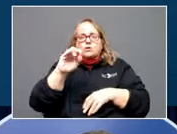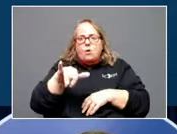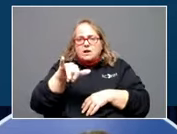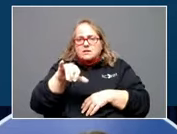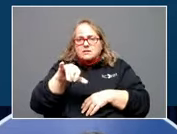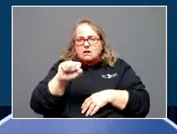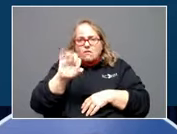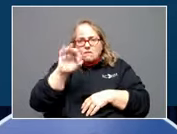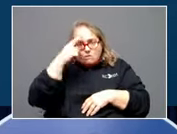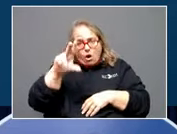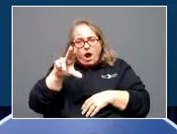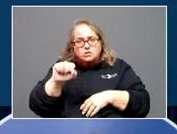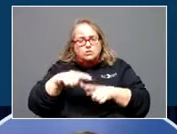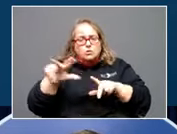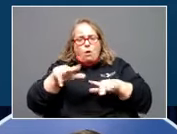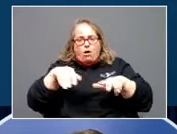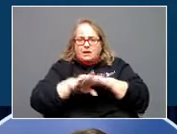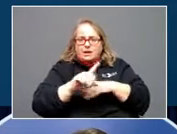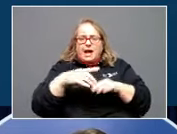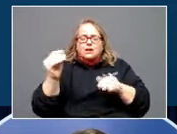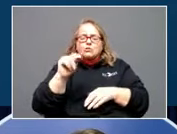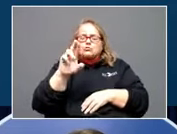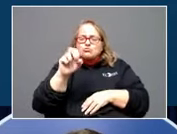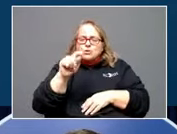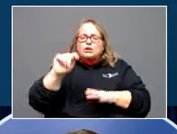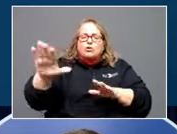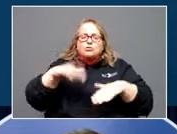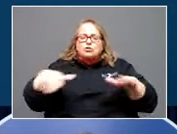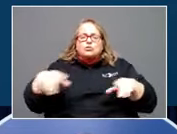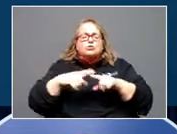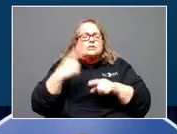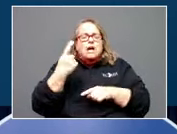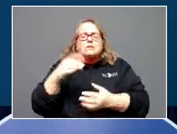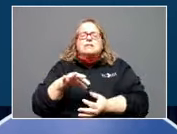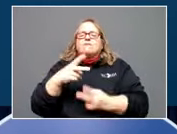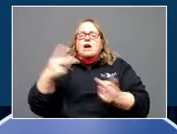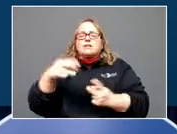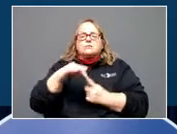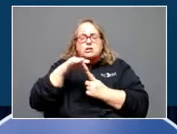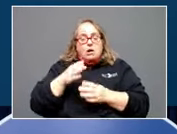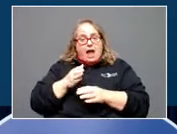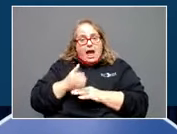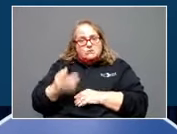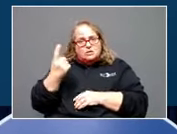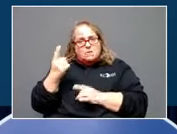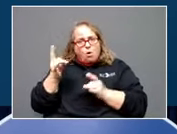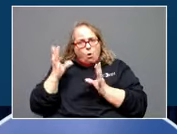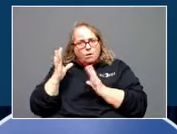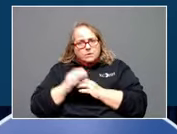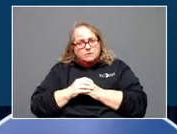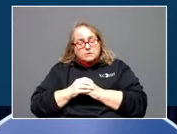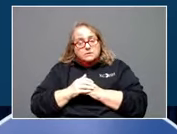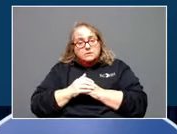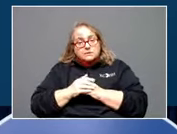treat their kids to something really special after something really horrible. Speaking of generosity, as of